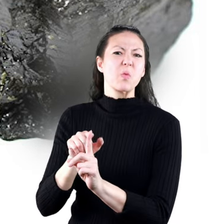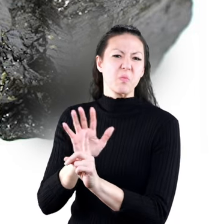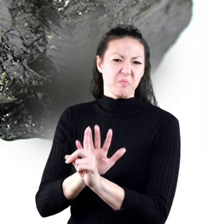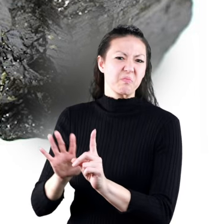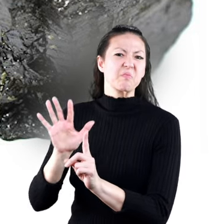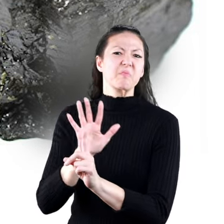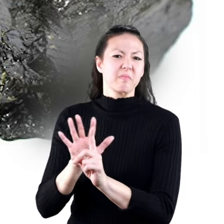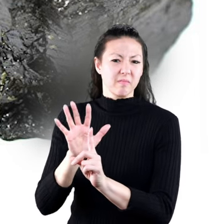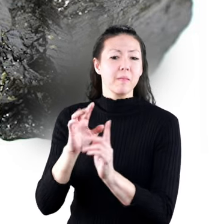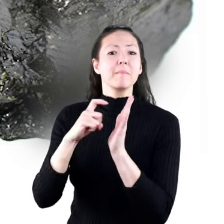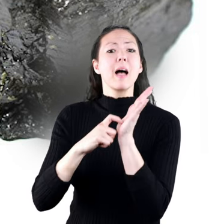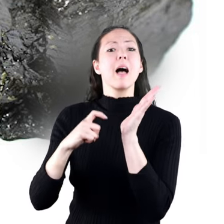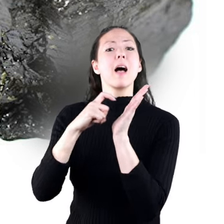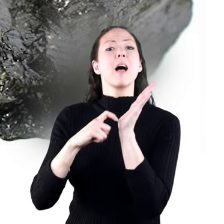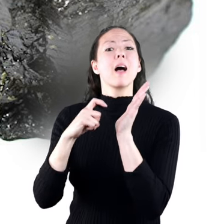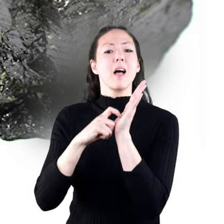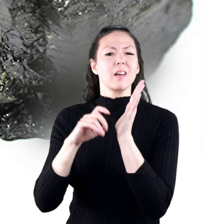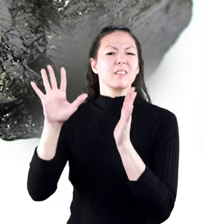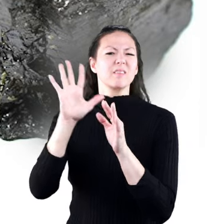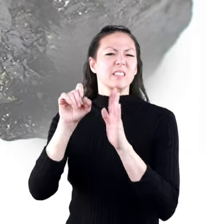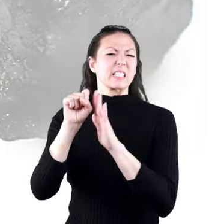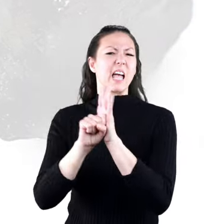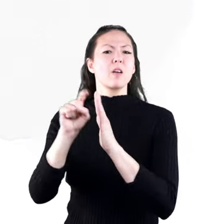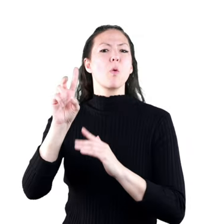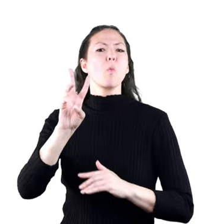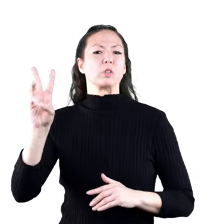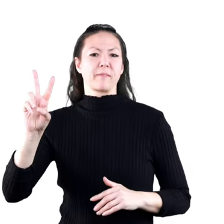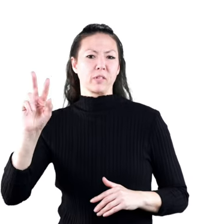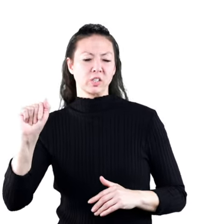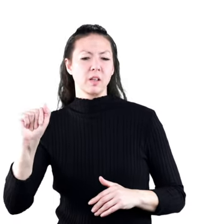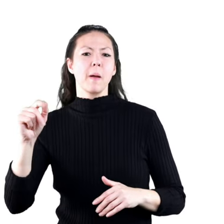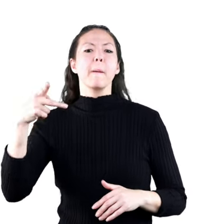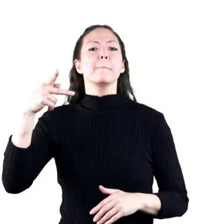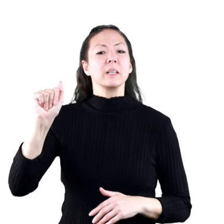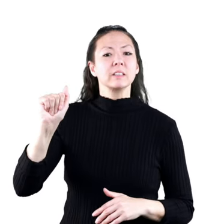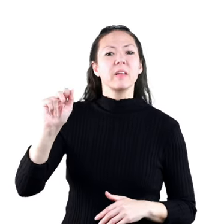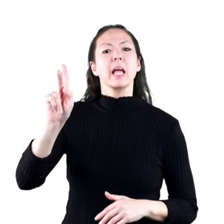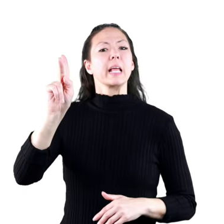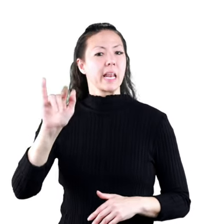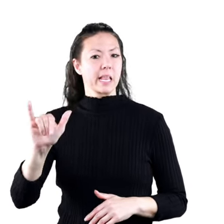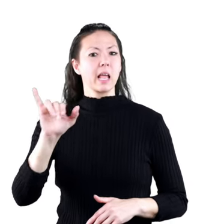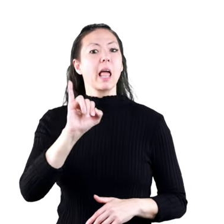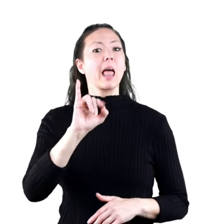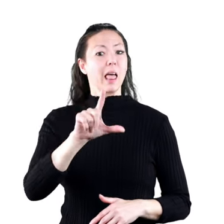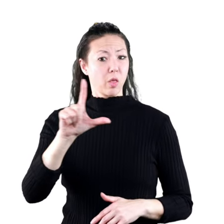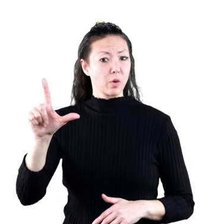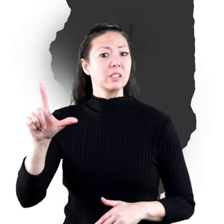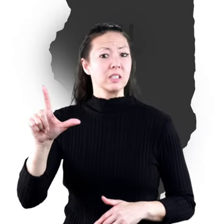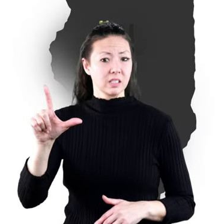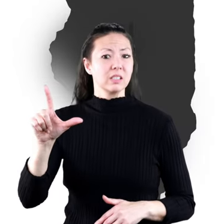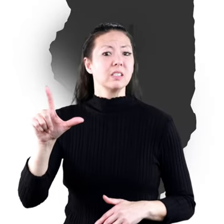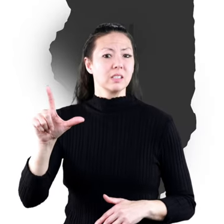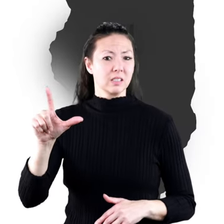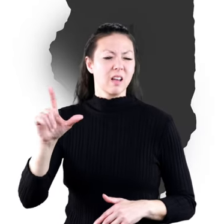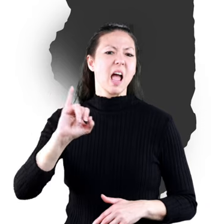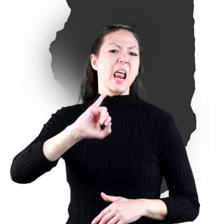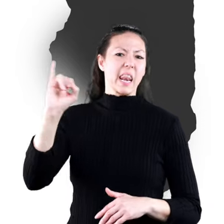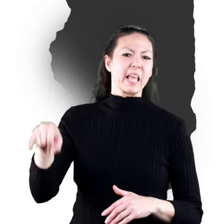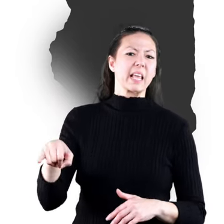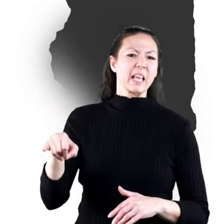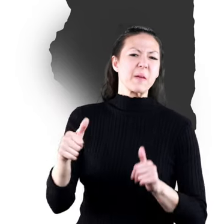years old. It's mined mainly in the states of West Virginia, Pennsylvania, Kentucky, Illinois,